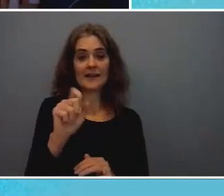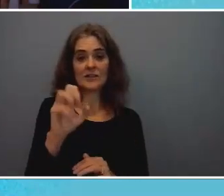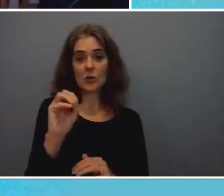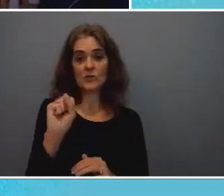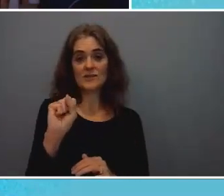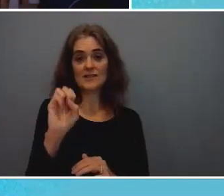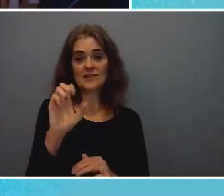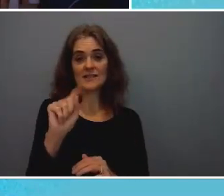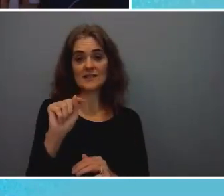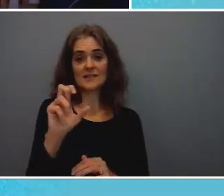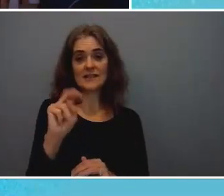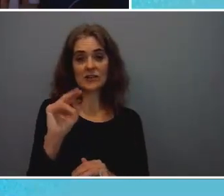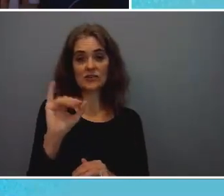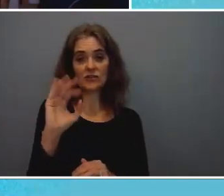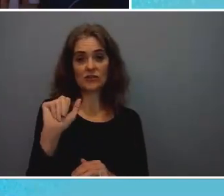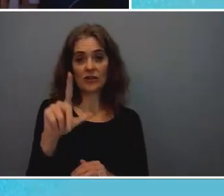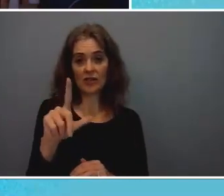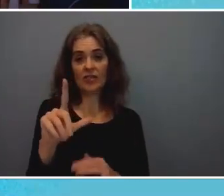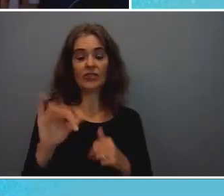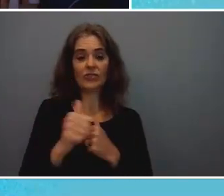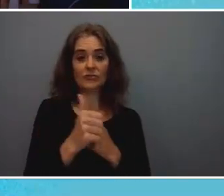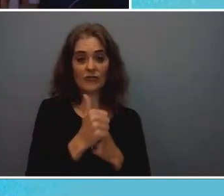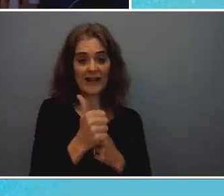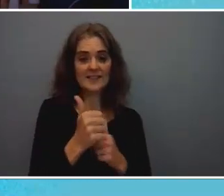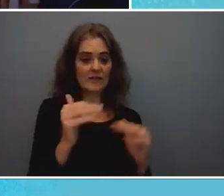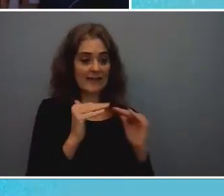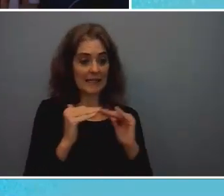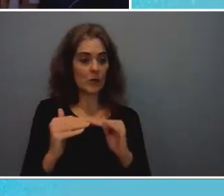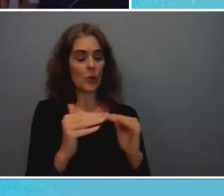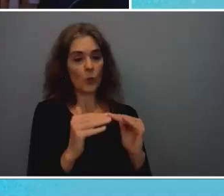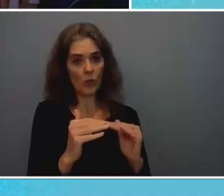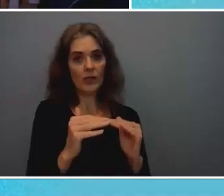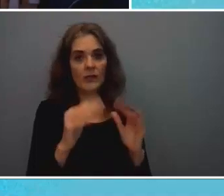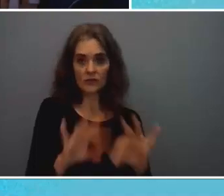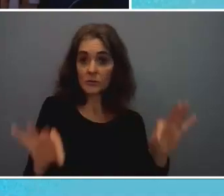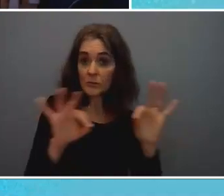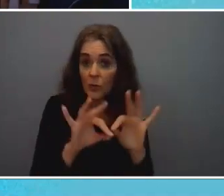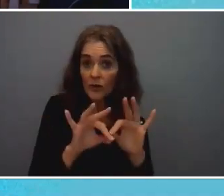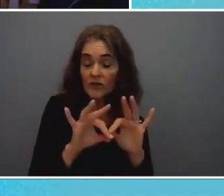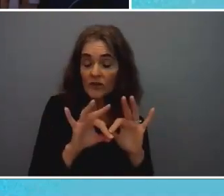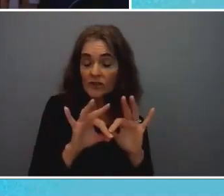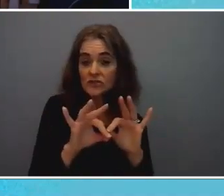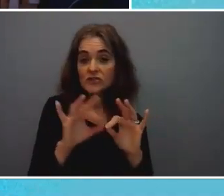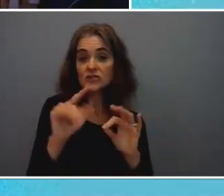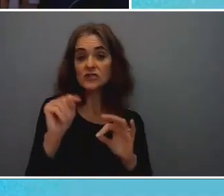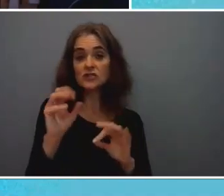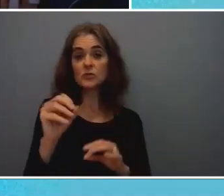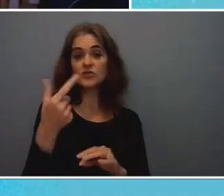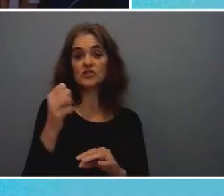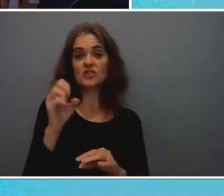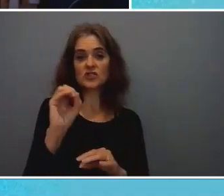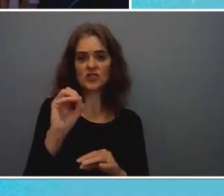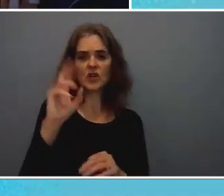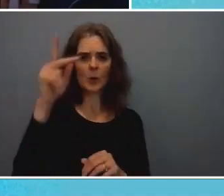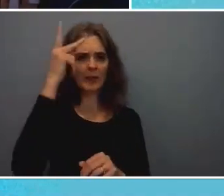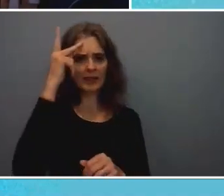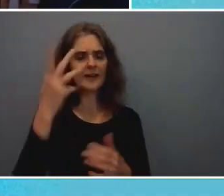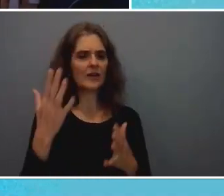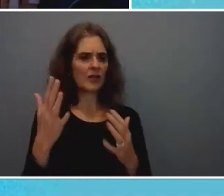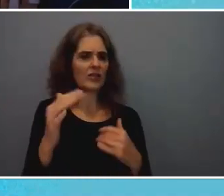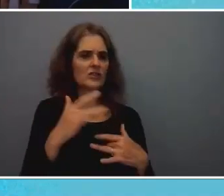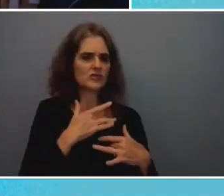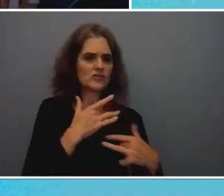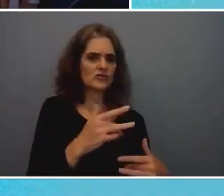in weight and importance to the geopolitical threats that is really historic because it's the united